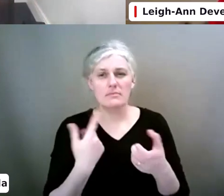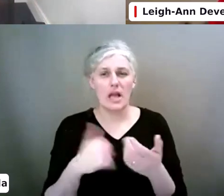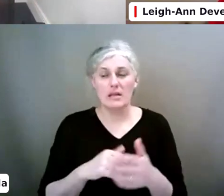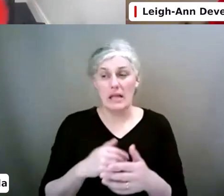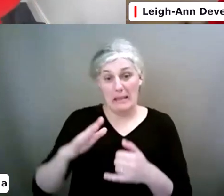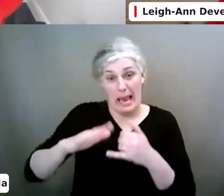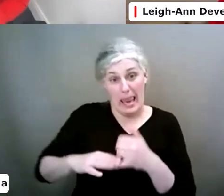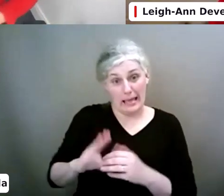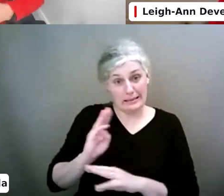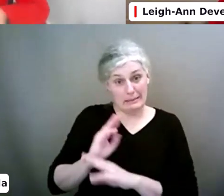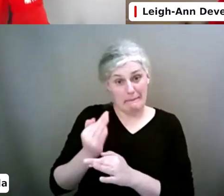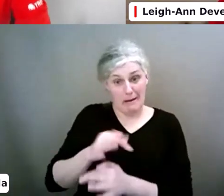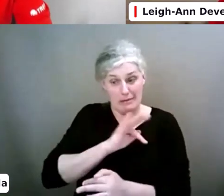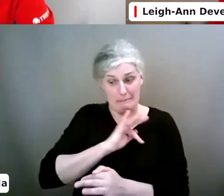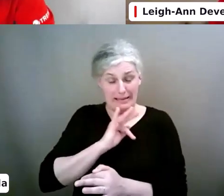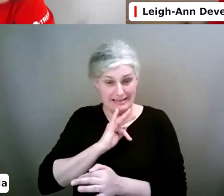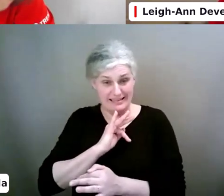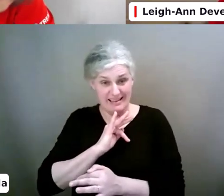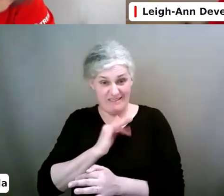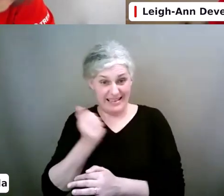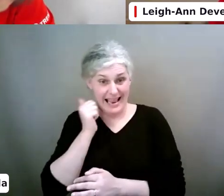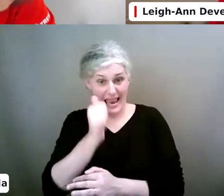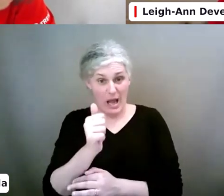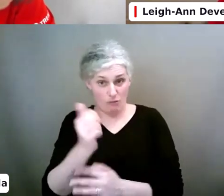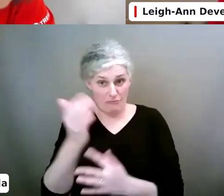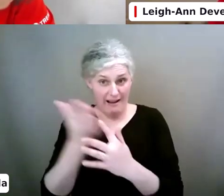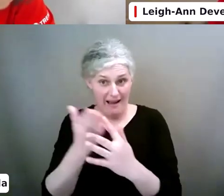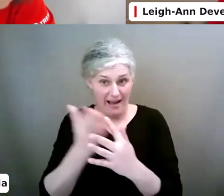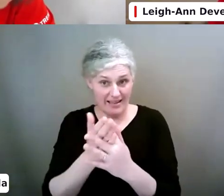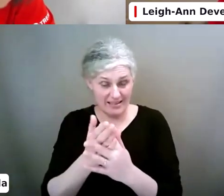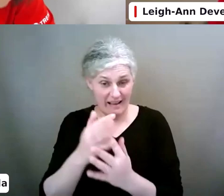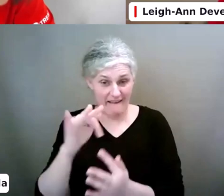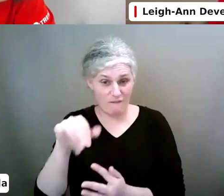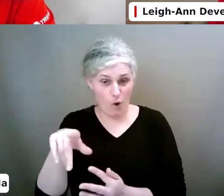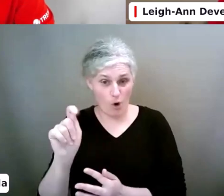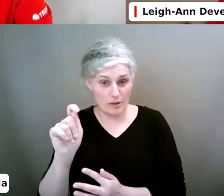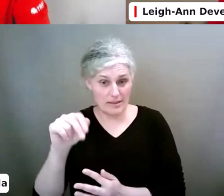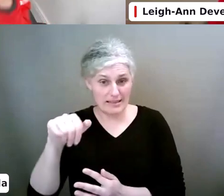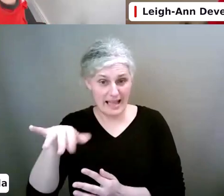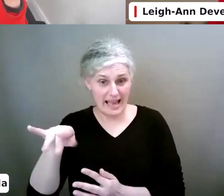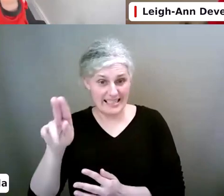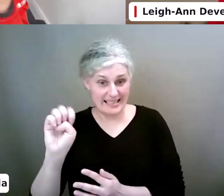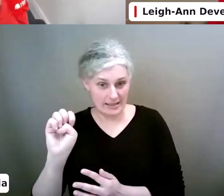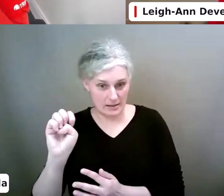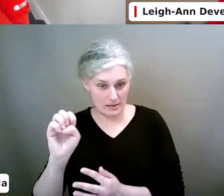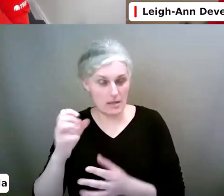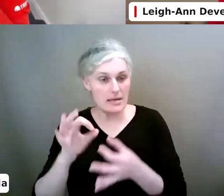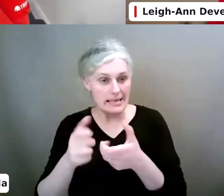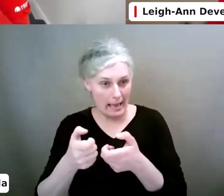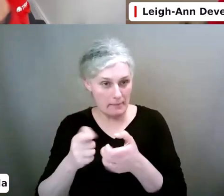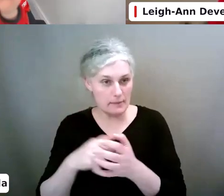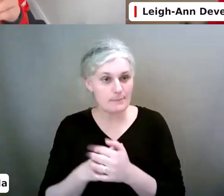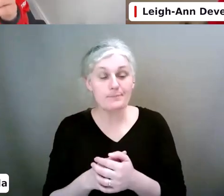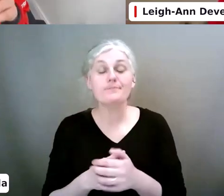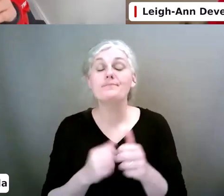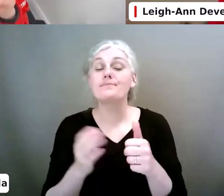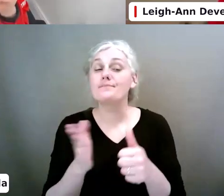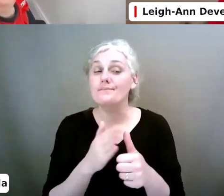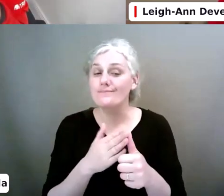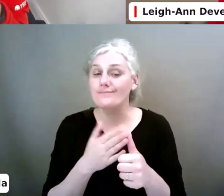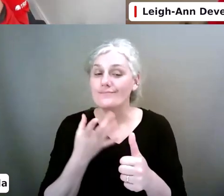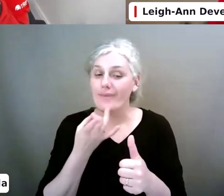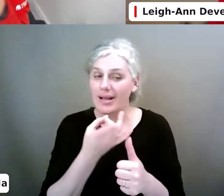access. There was a fortnight question as well. Anything around that, April? Okay, so I would say, first of all, check in with your